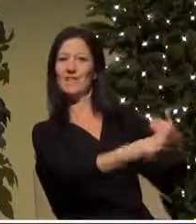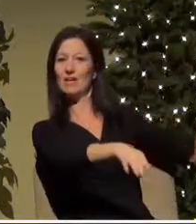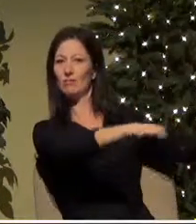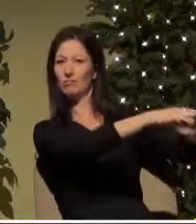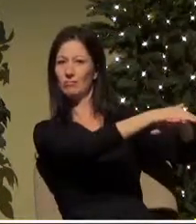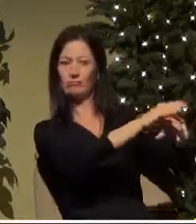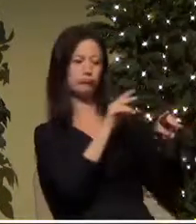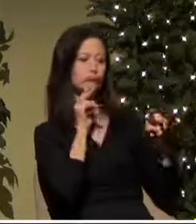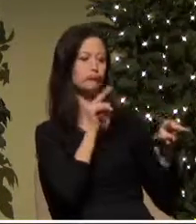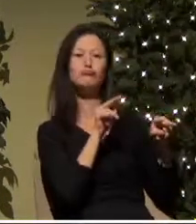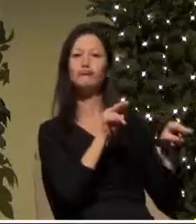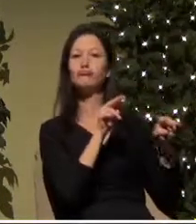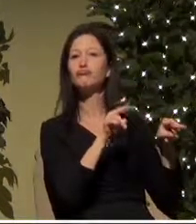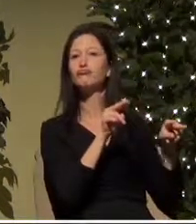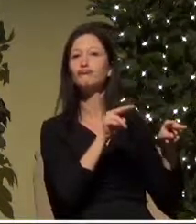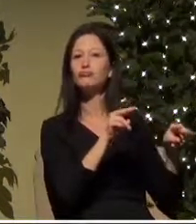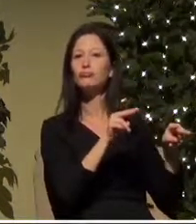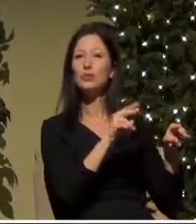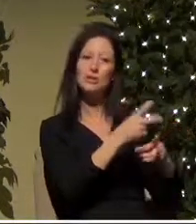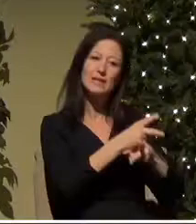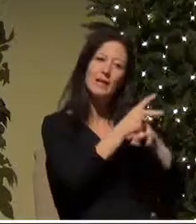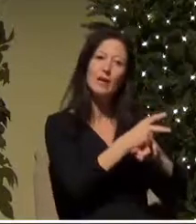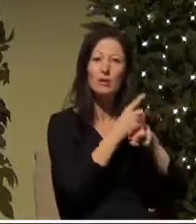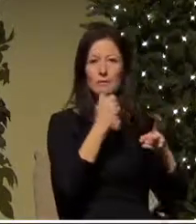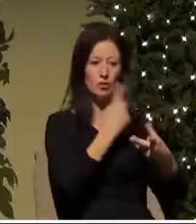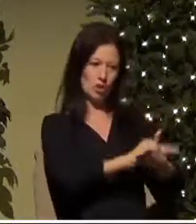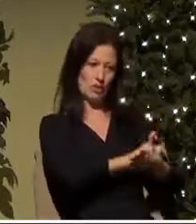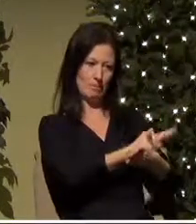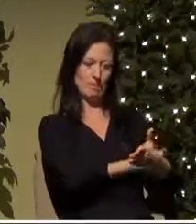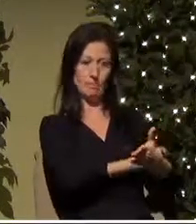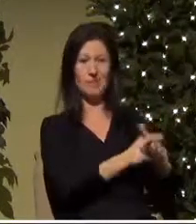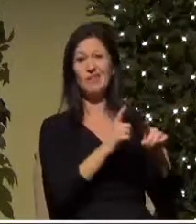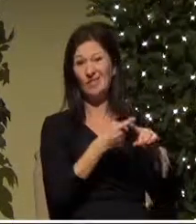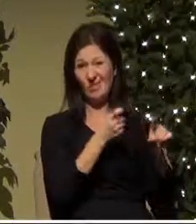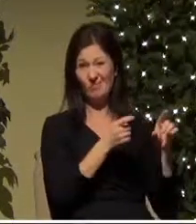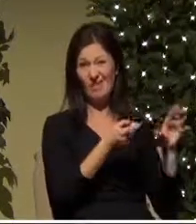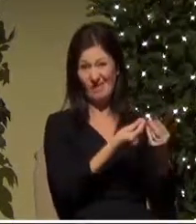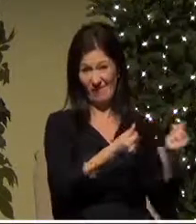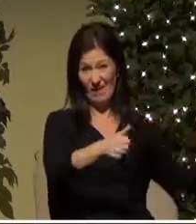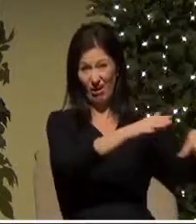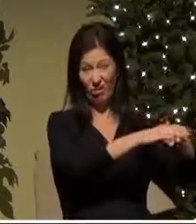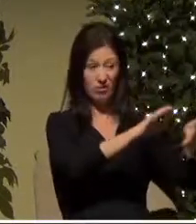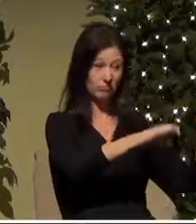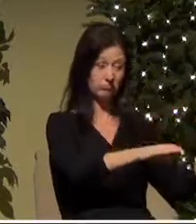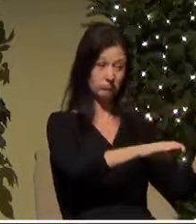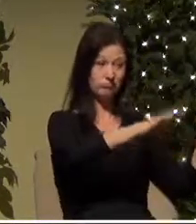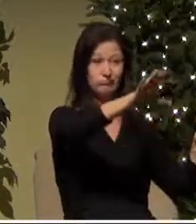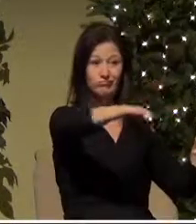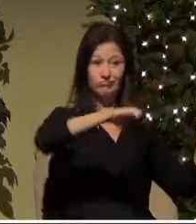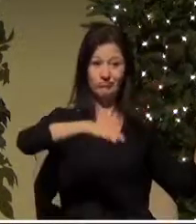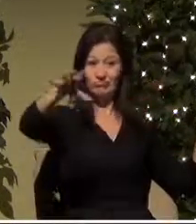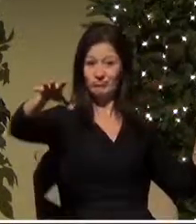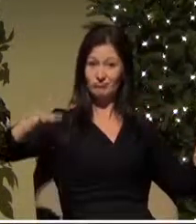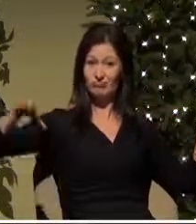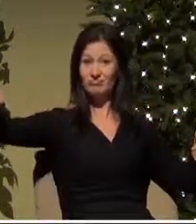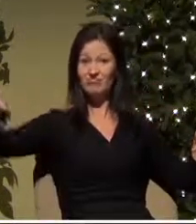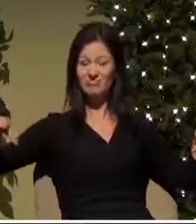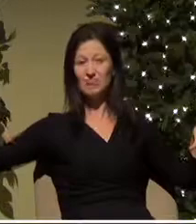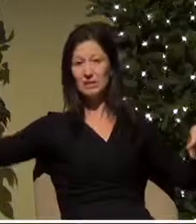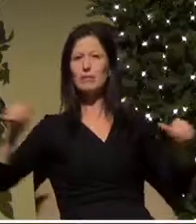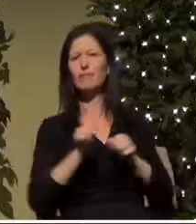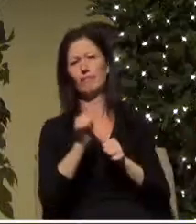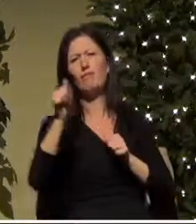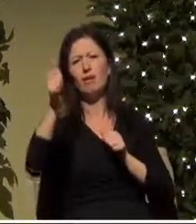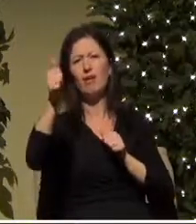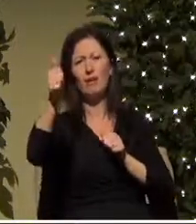guarding their flocks and they would have had to take them from field to field and water source to water source so they were at a bit of a